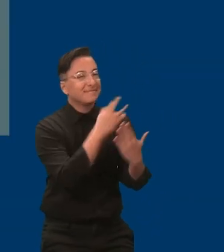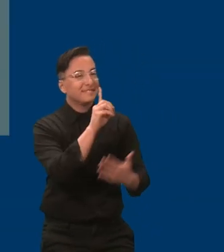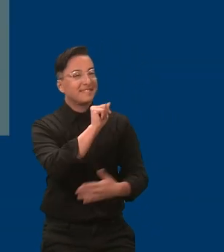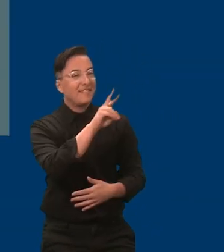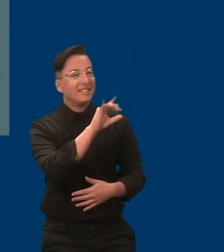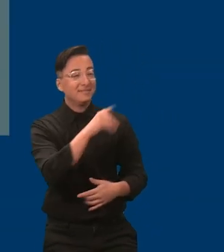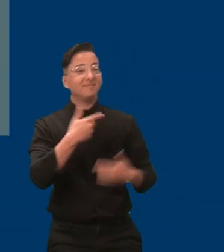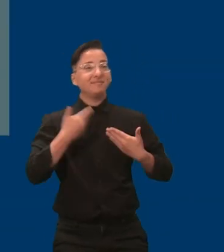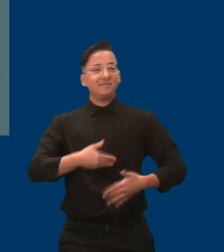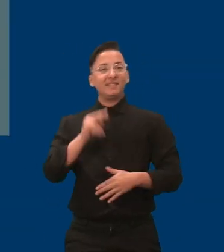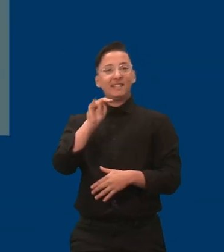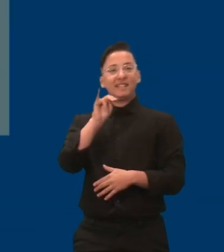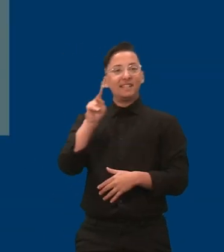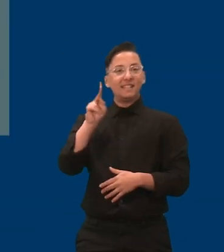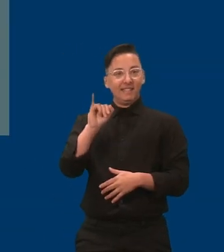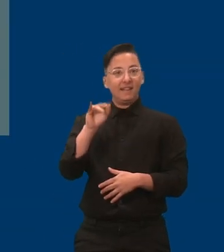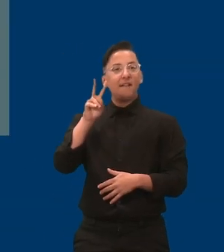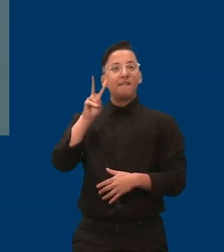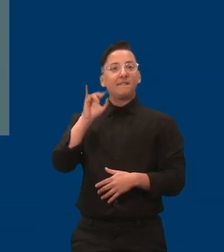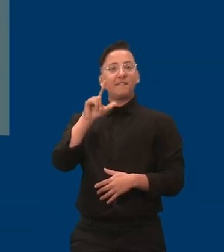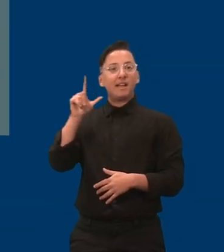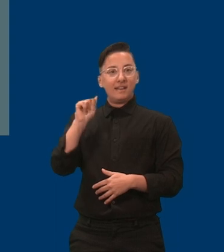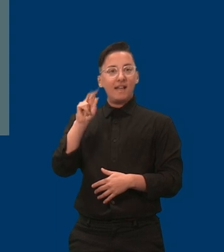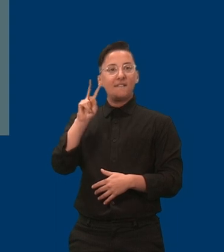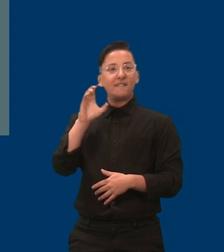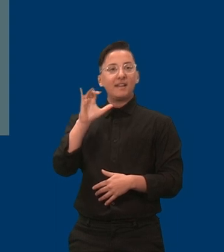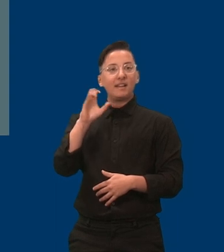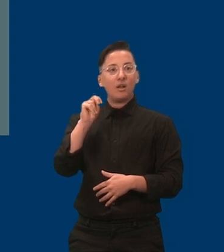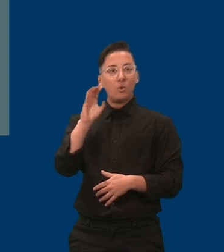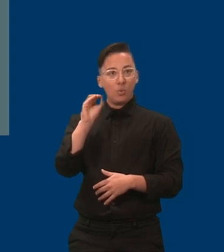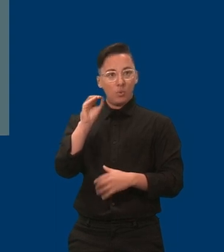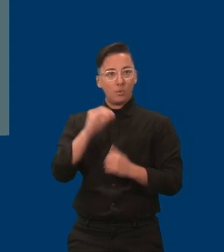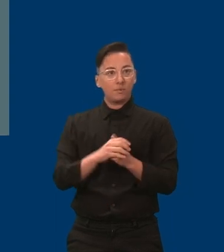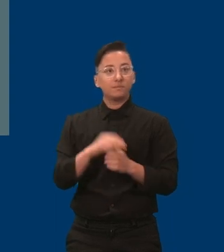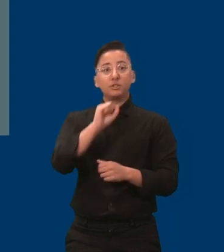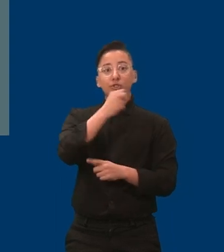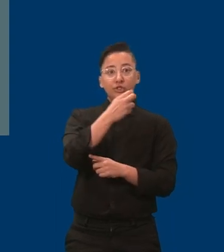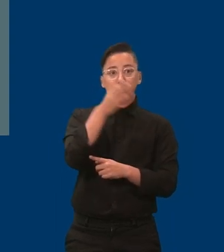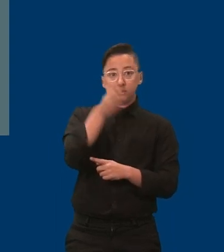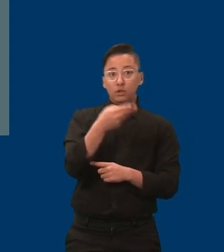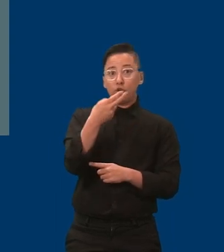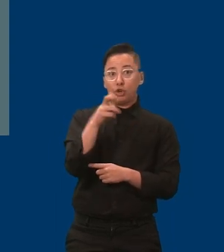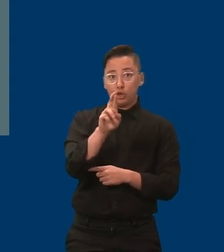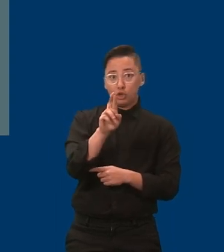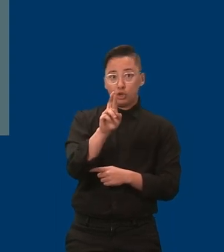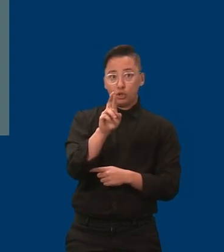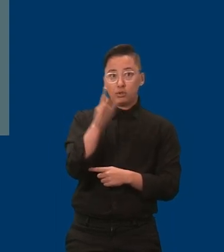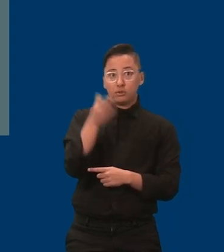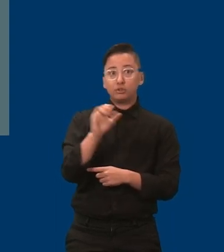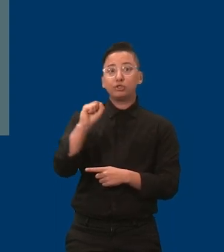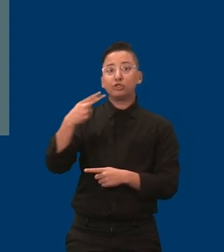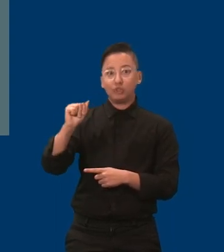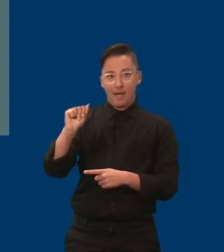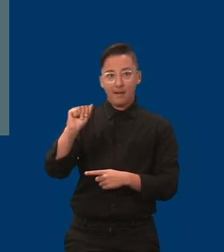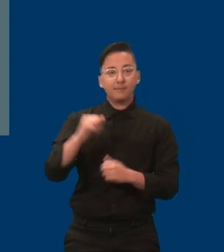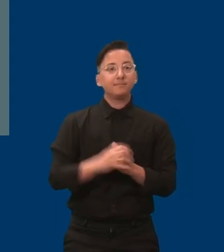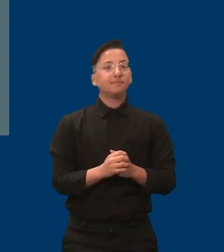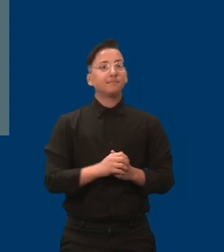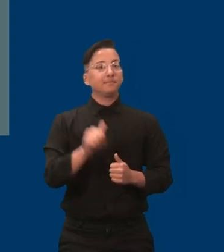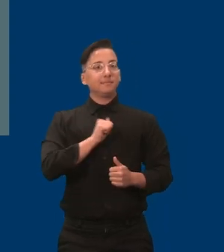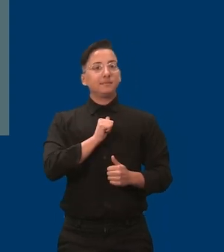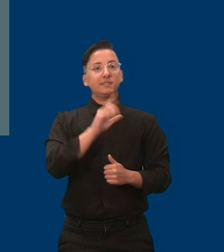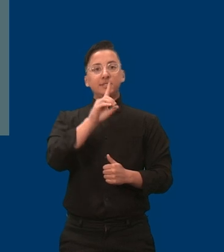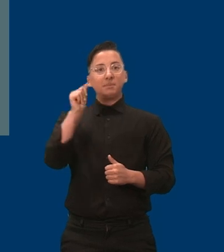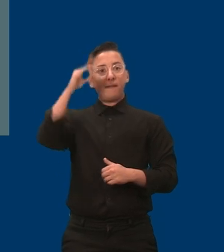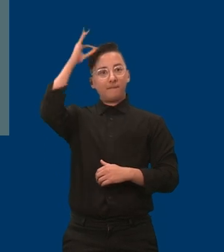Villavicencio, and my pronouns are she, her, sha. I am a disabled Filipinx who uses an electric wheelchair to